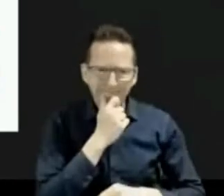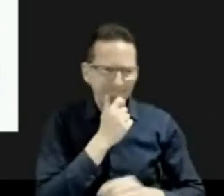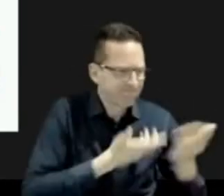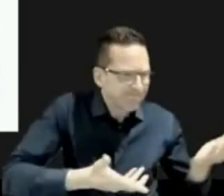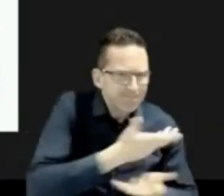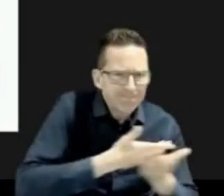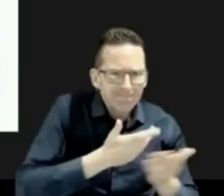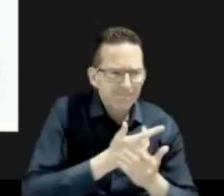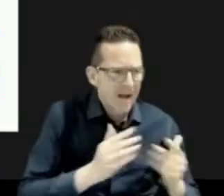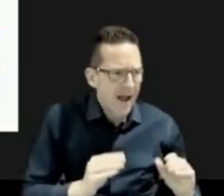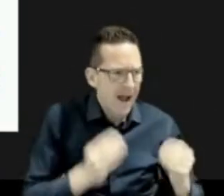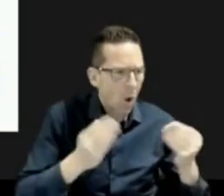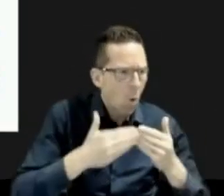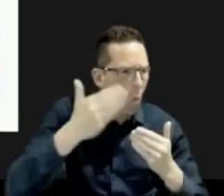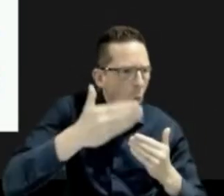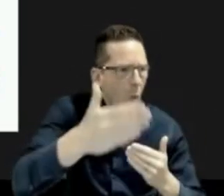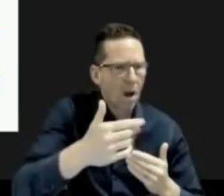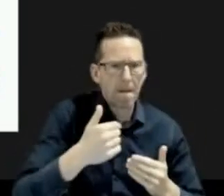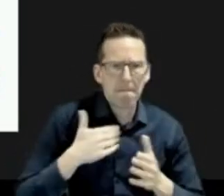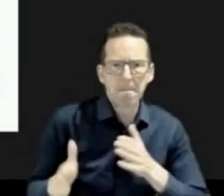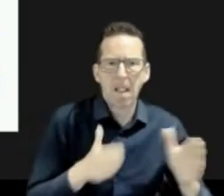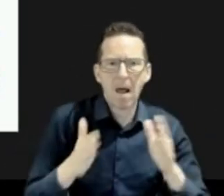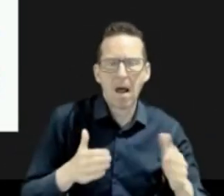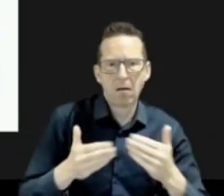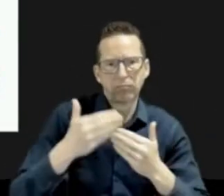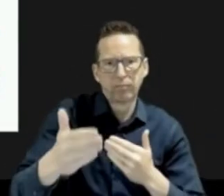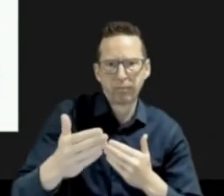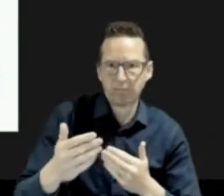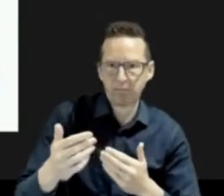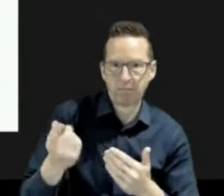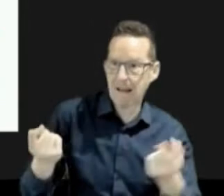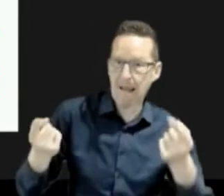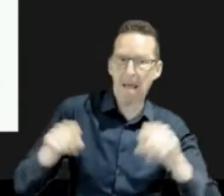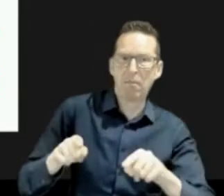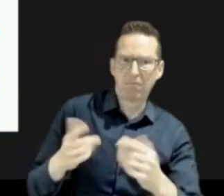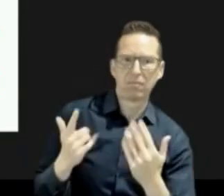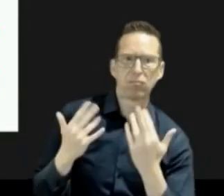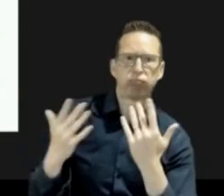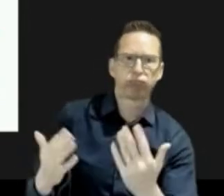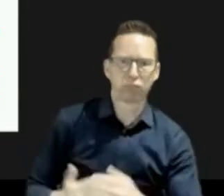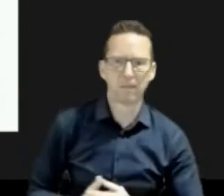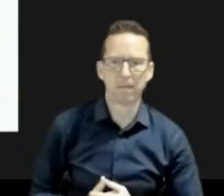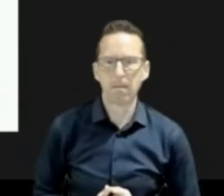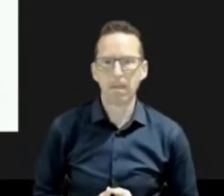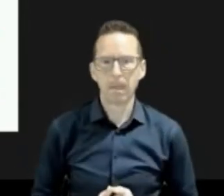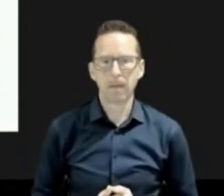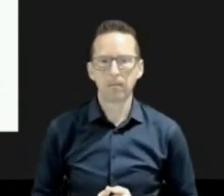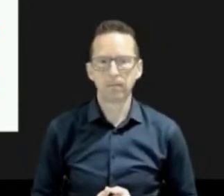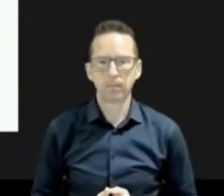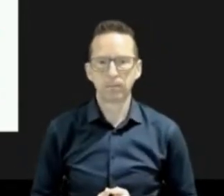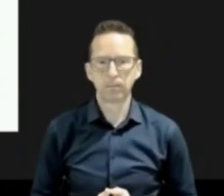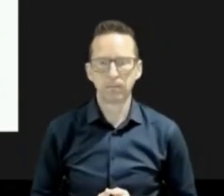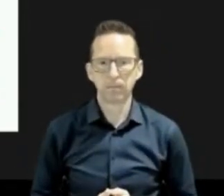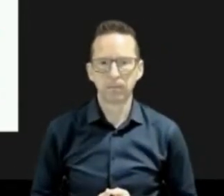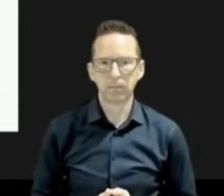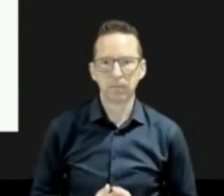In summary, devastating impact to life and property and economy occurred in a multi-hazard event in Western Canada